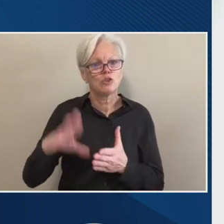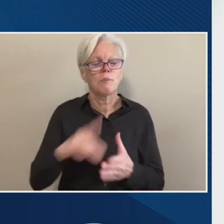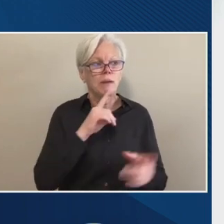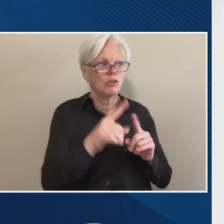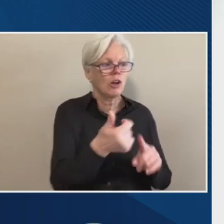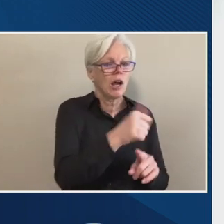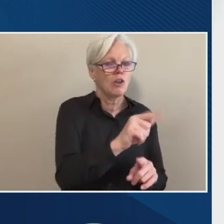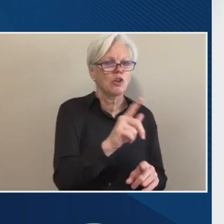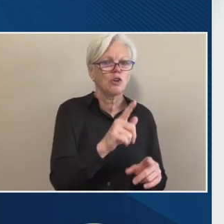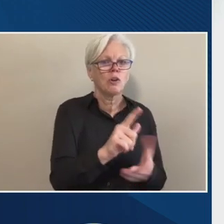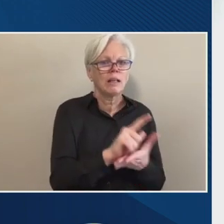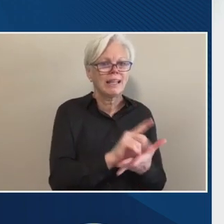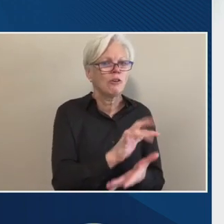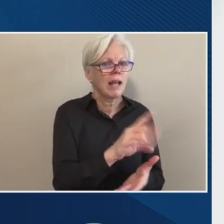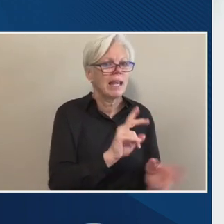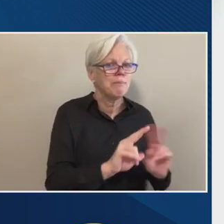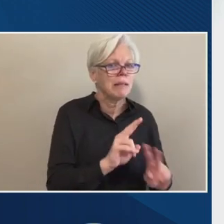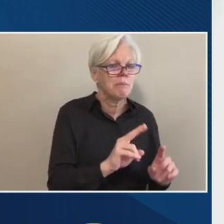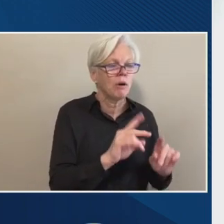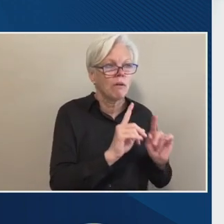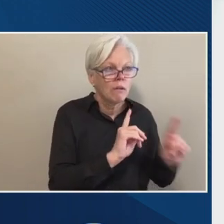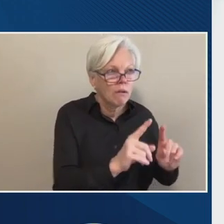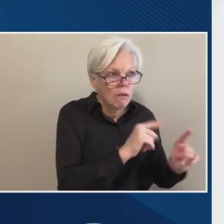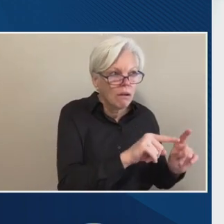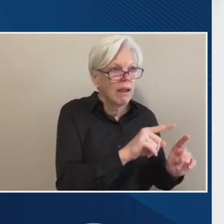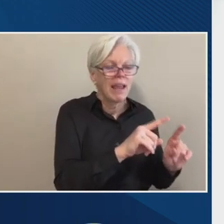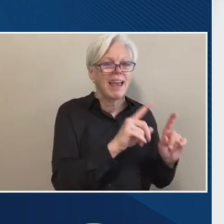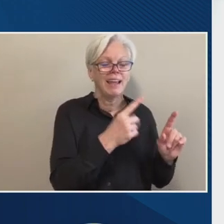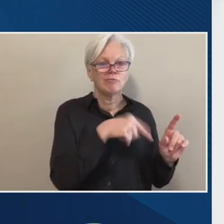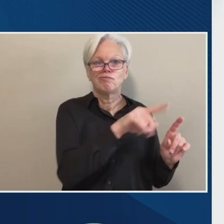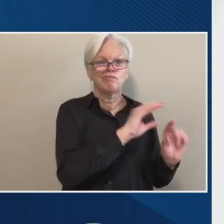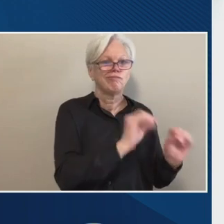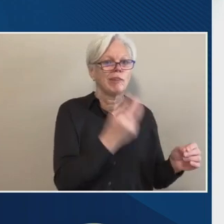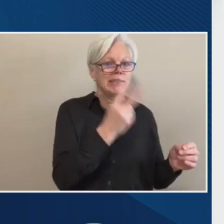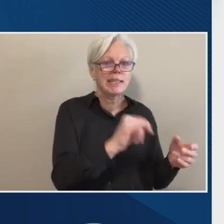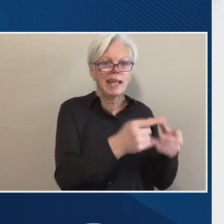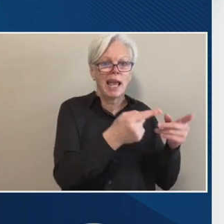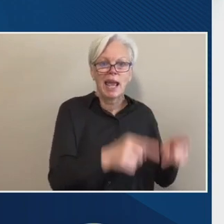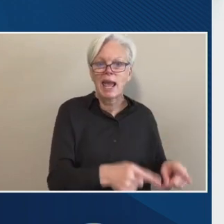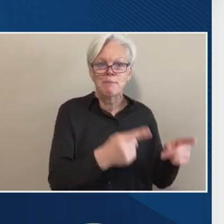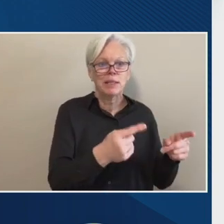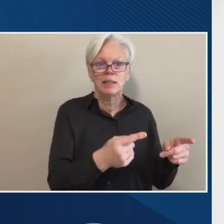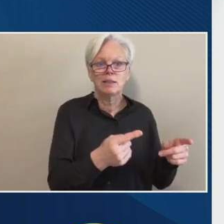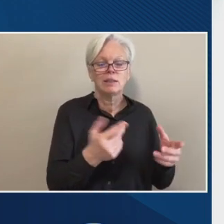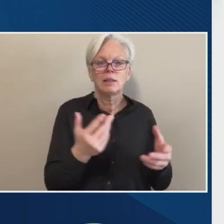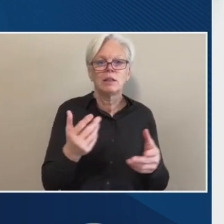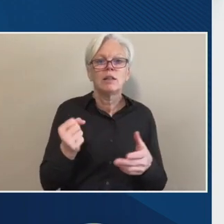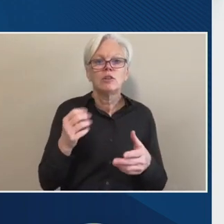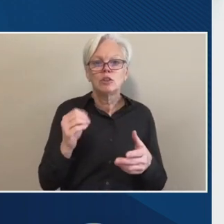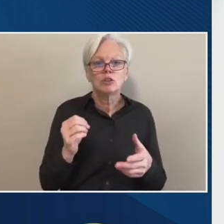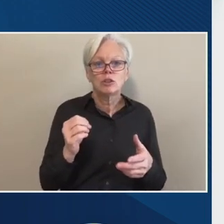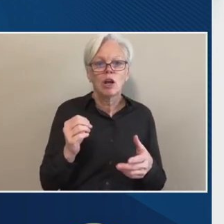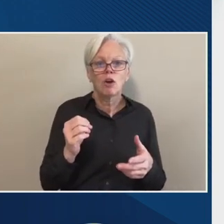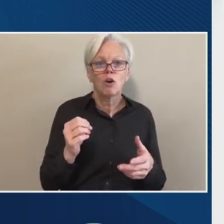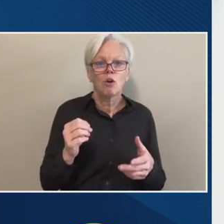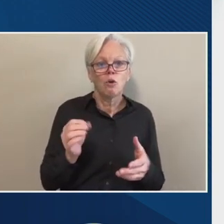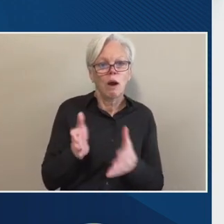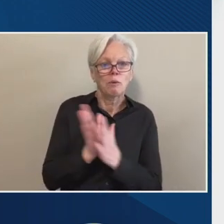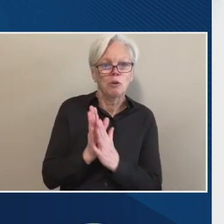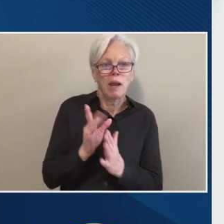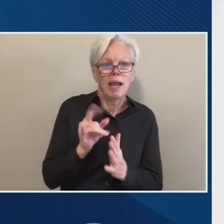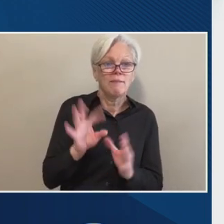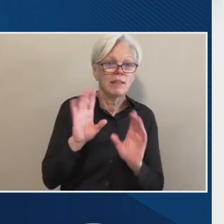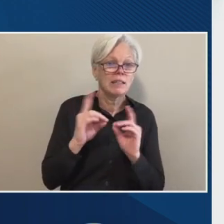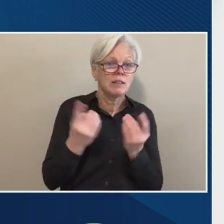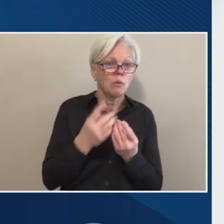us have ever seen that happen in any of our cases. Um, so, um, my question is again, whether the department would be willing